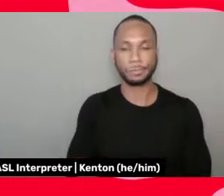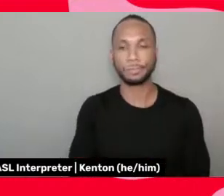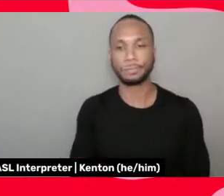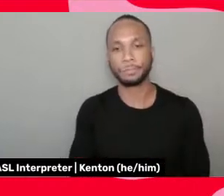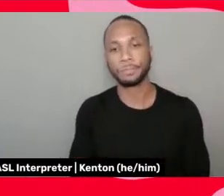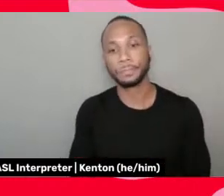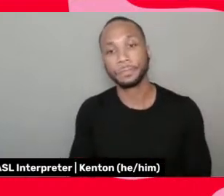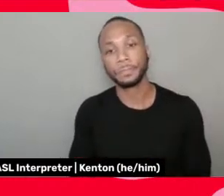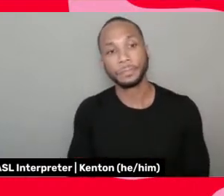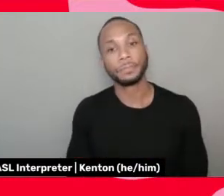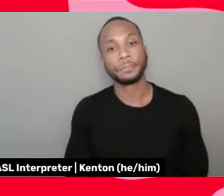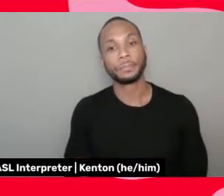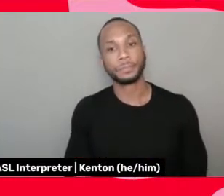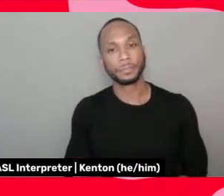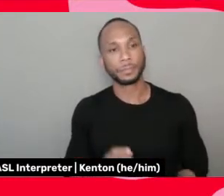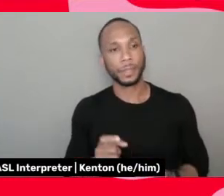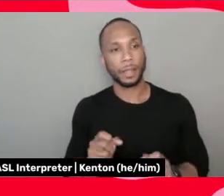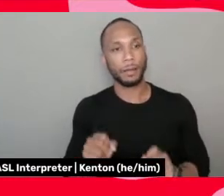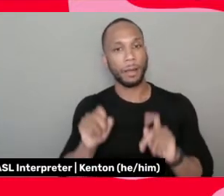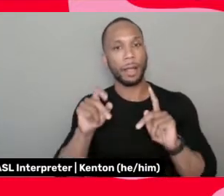I'll let Ida Kola talk first.